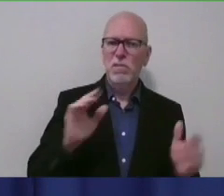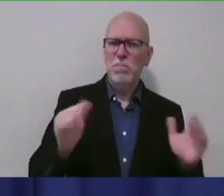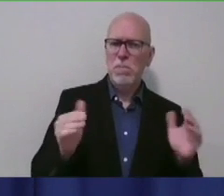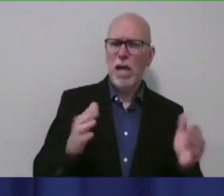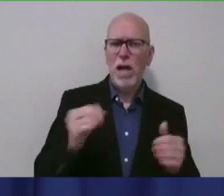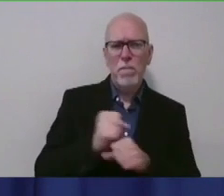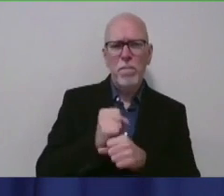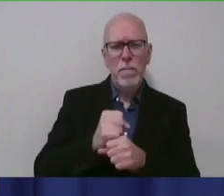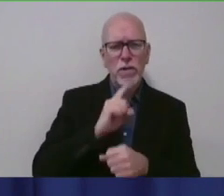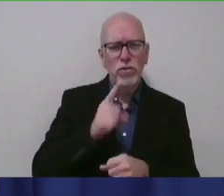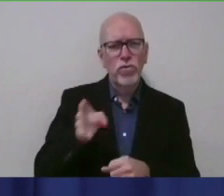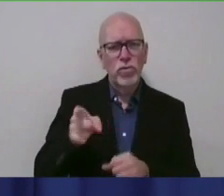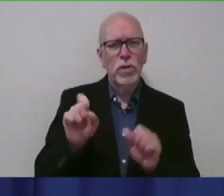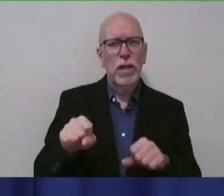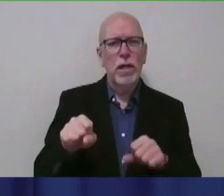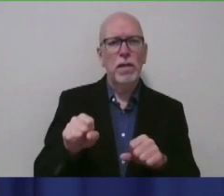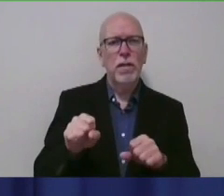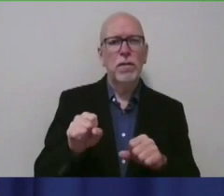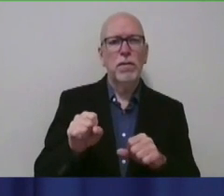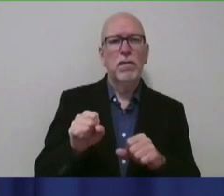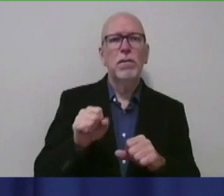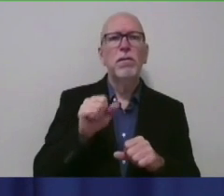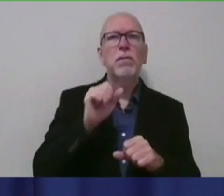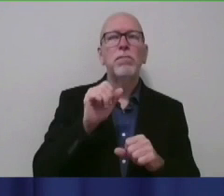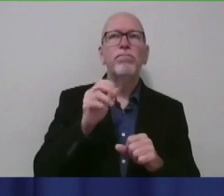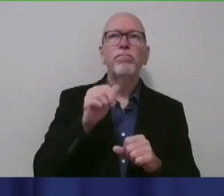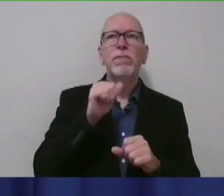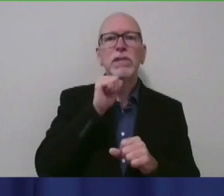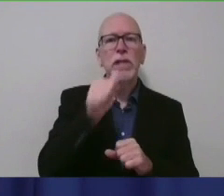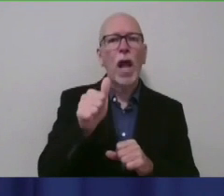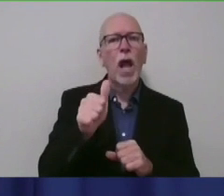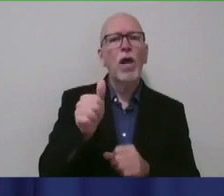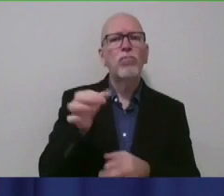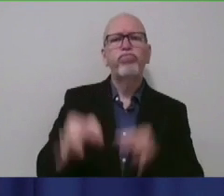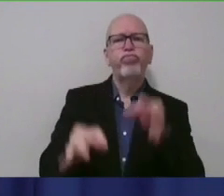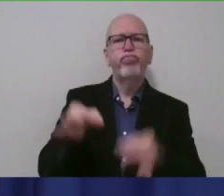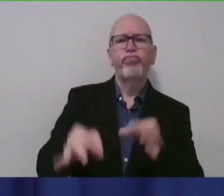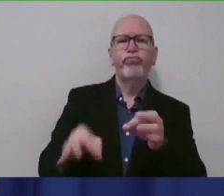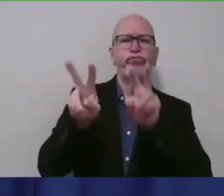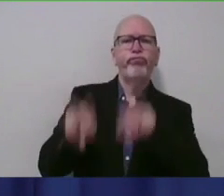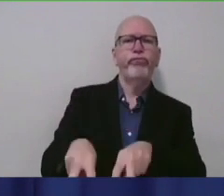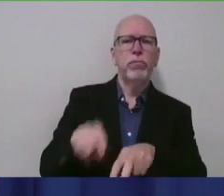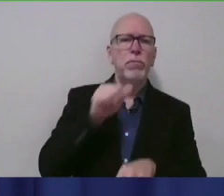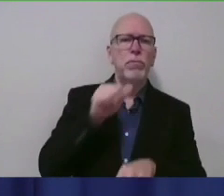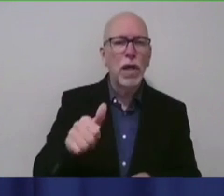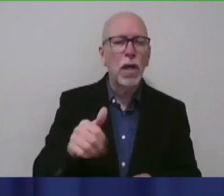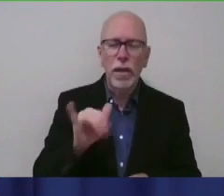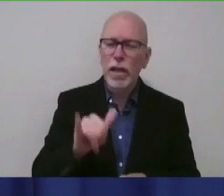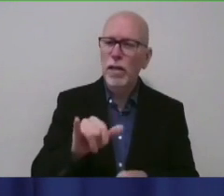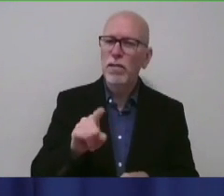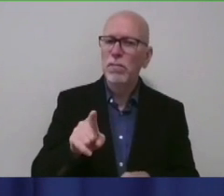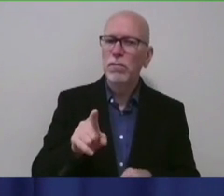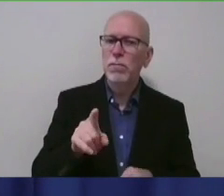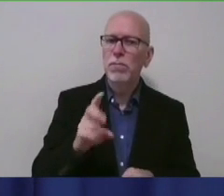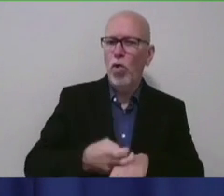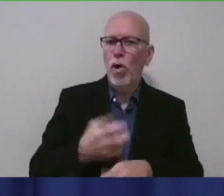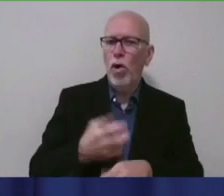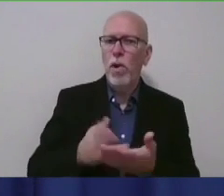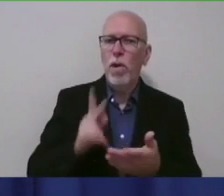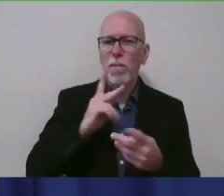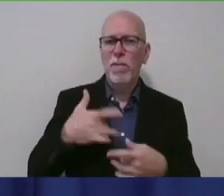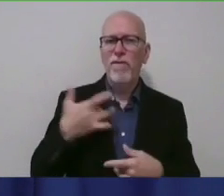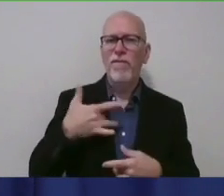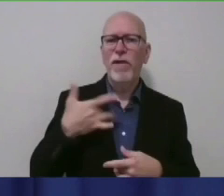can, you know, not be judgmental of them. I think that's the hard part is I think people feel stigma